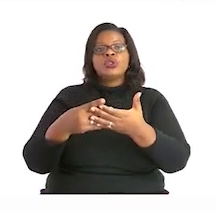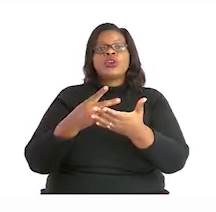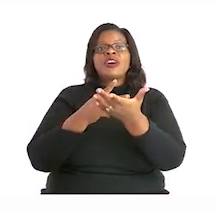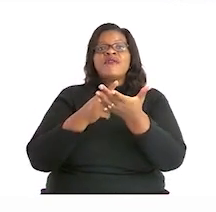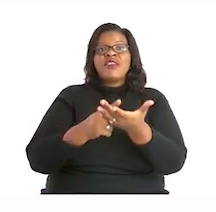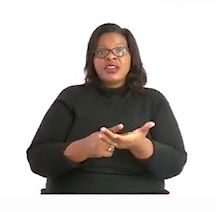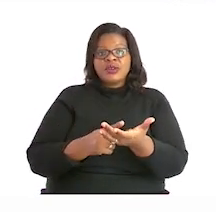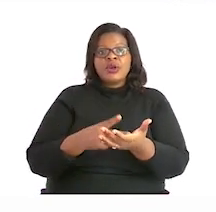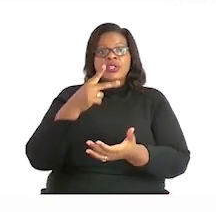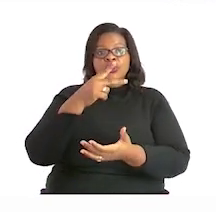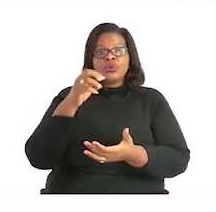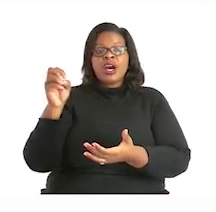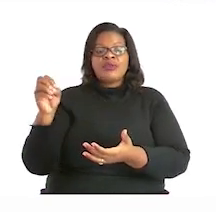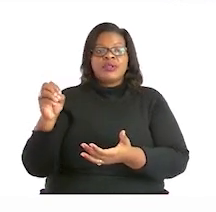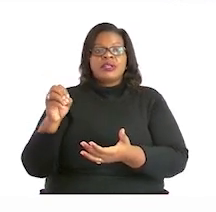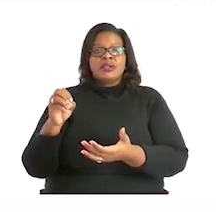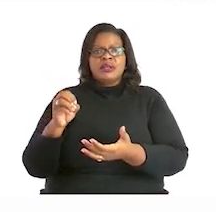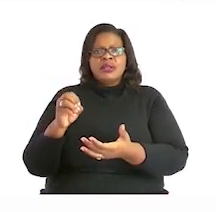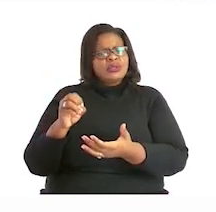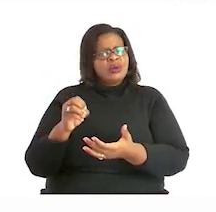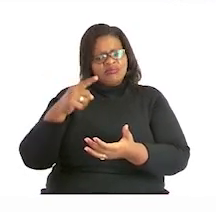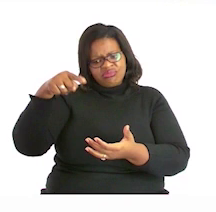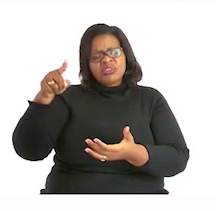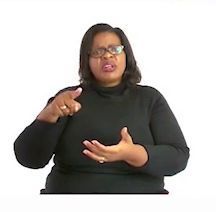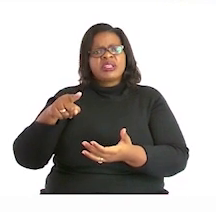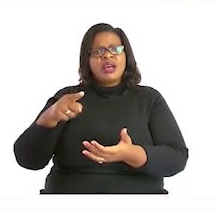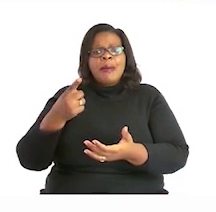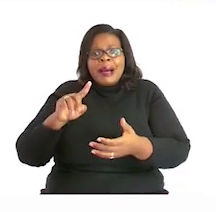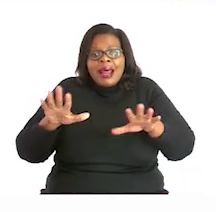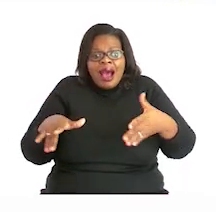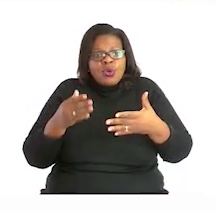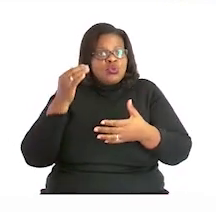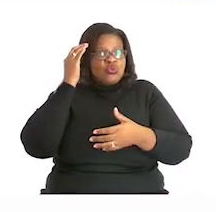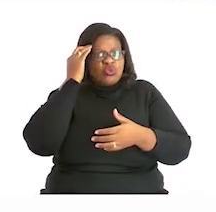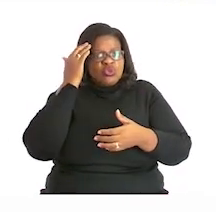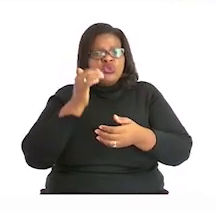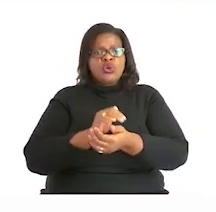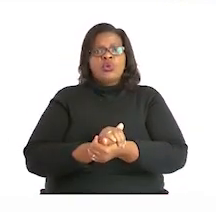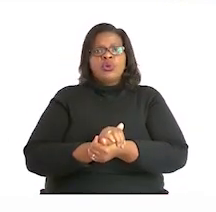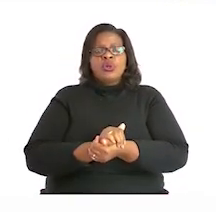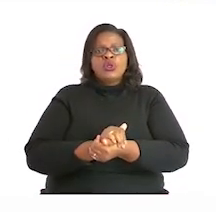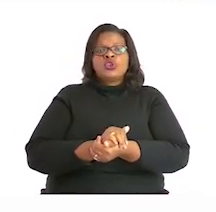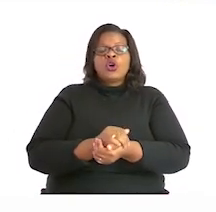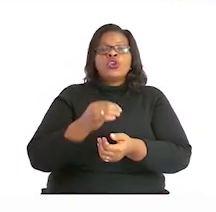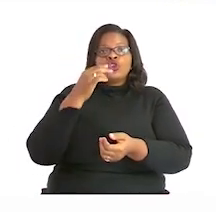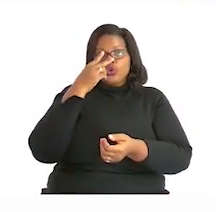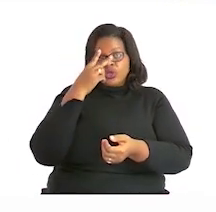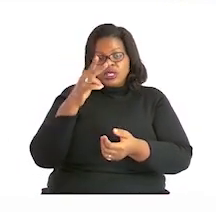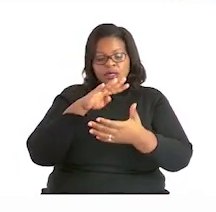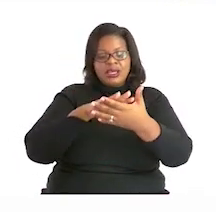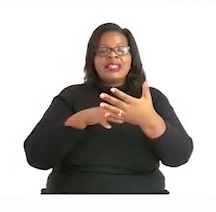is hundred percent correct. How did we get it? We know the place is a hundred, and we